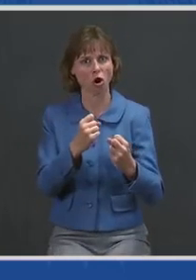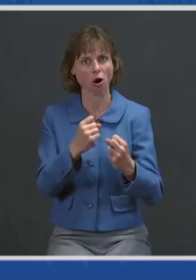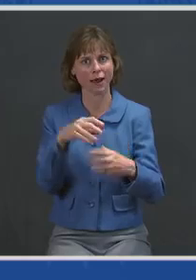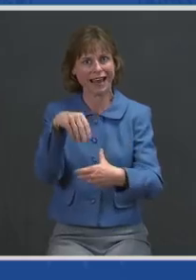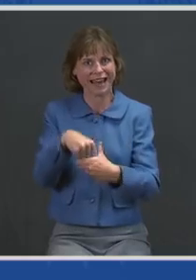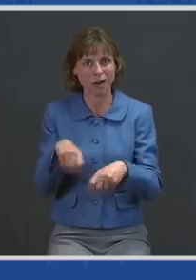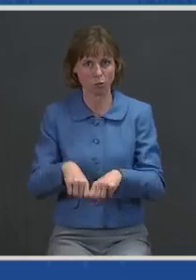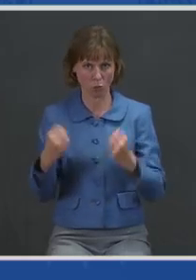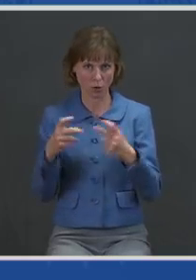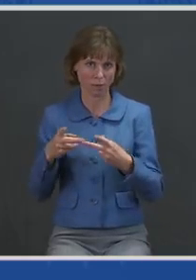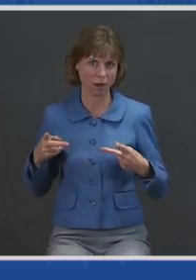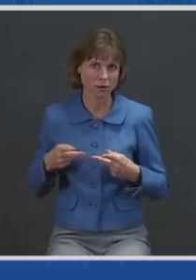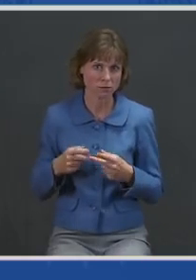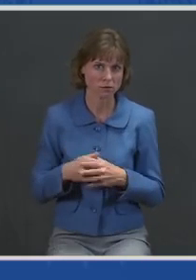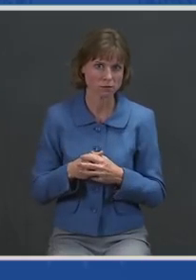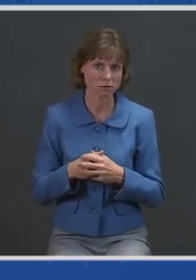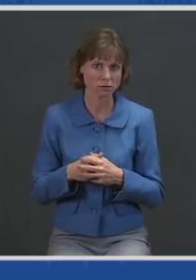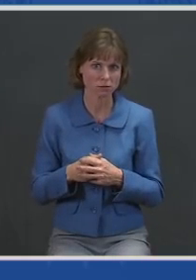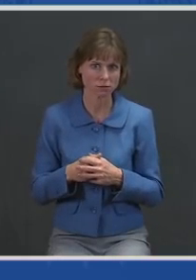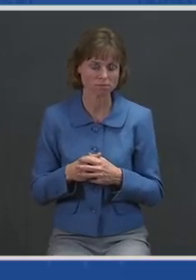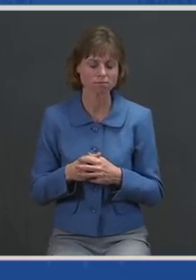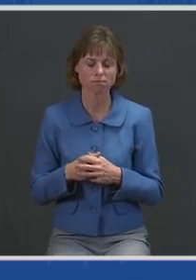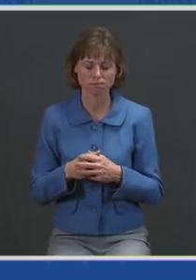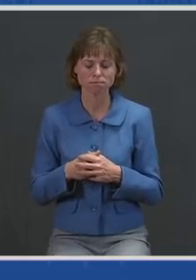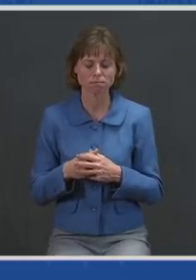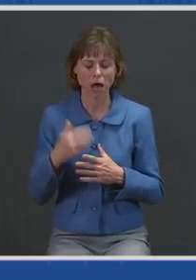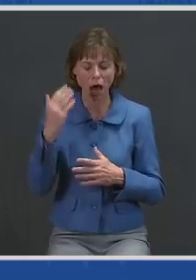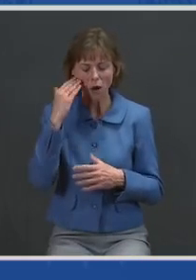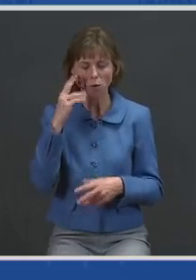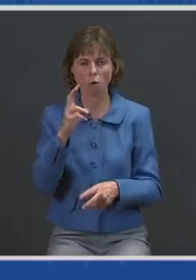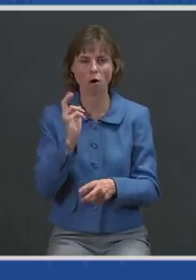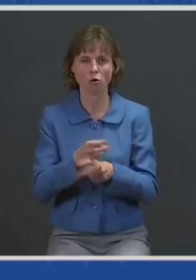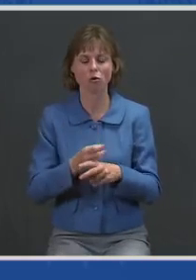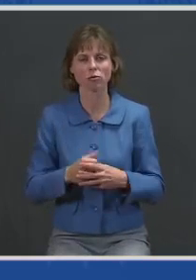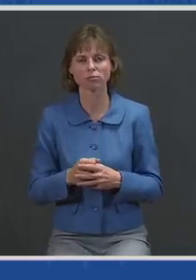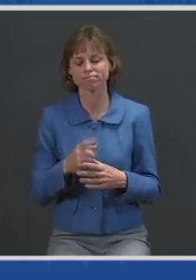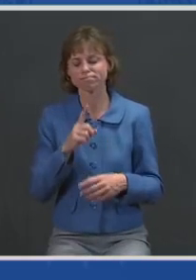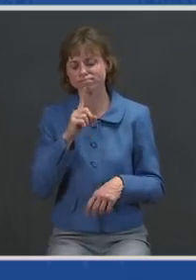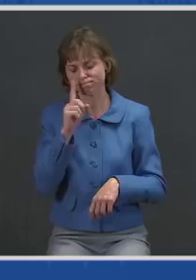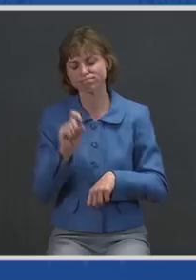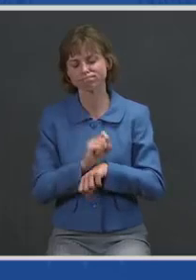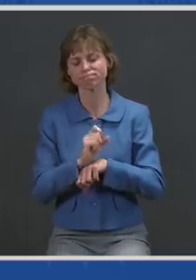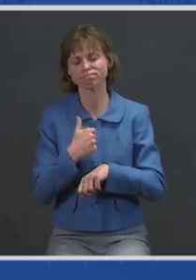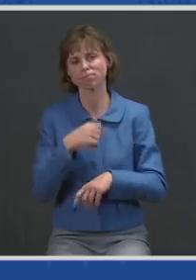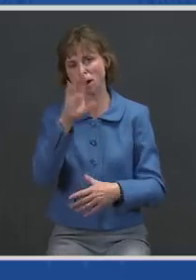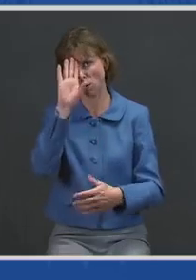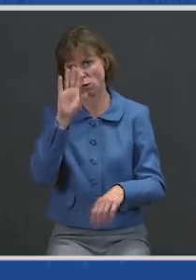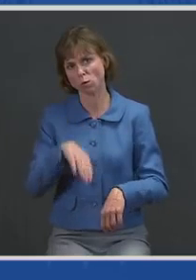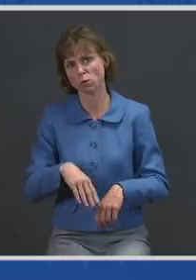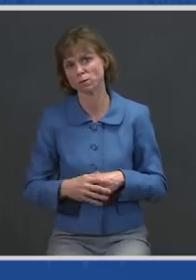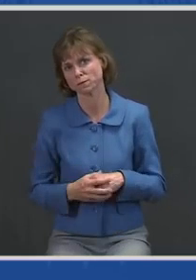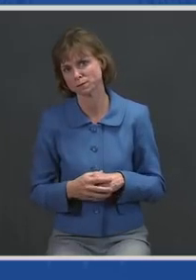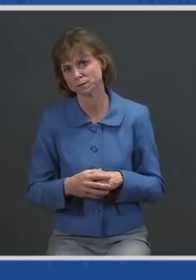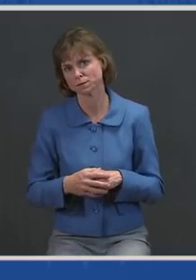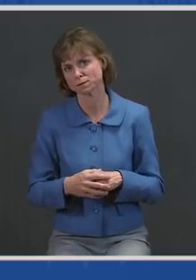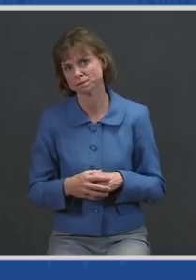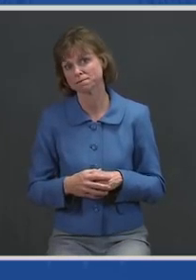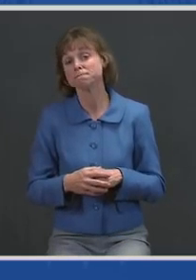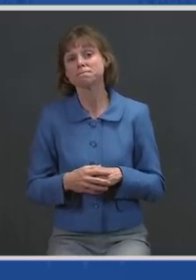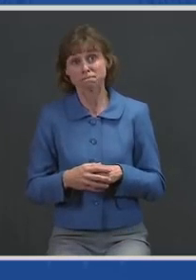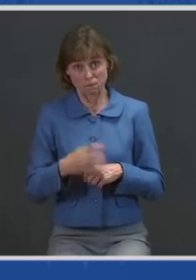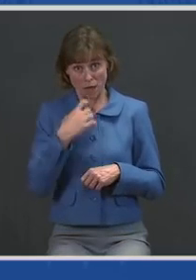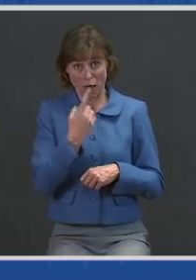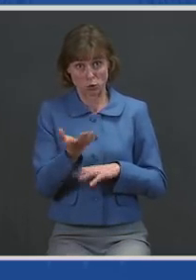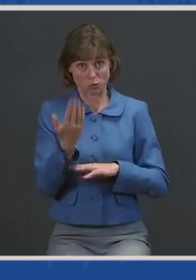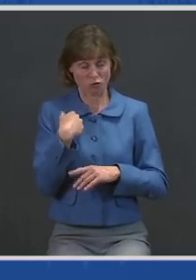I know it's been hard. I truly know. As I've told you before, I carry a card in my